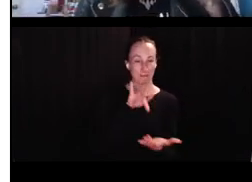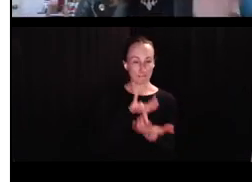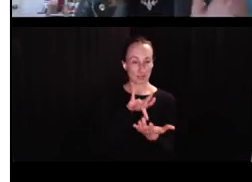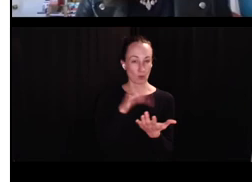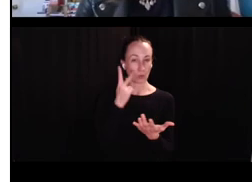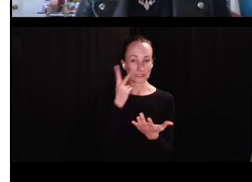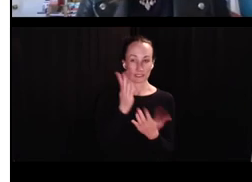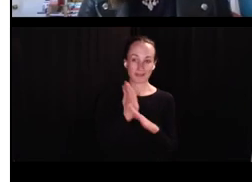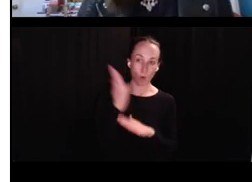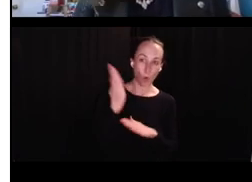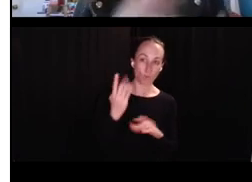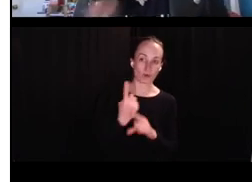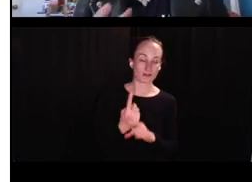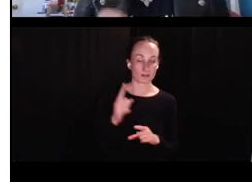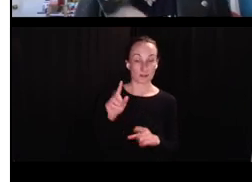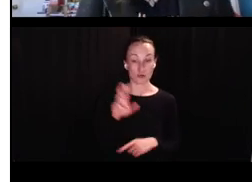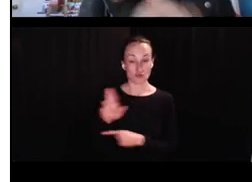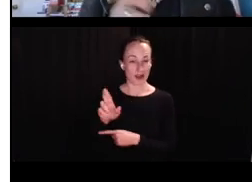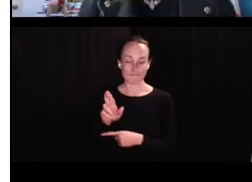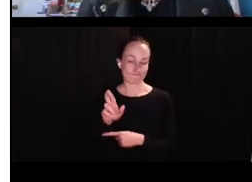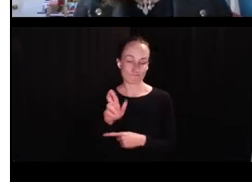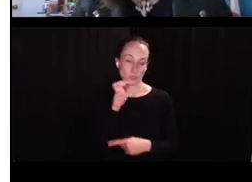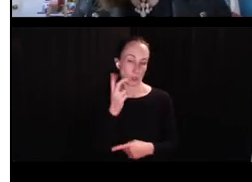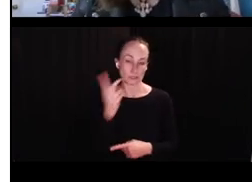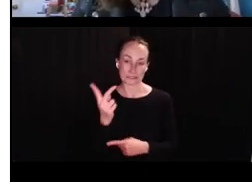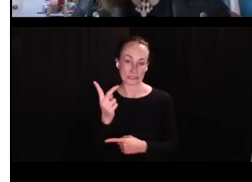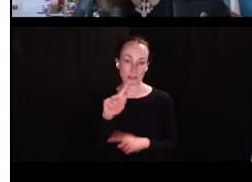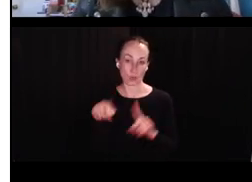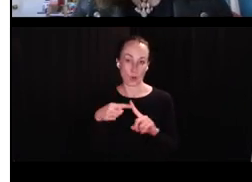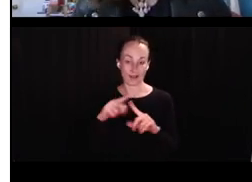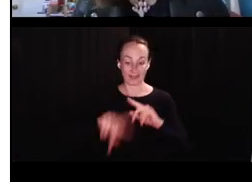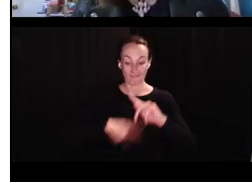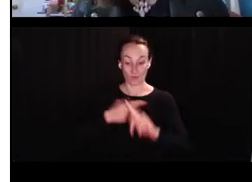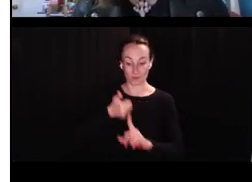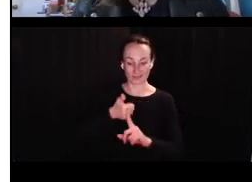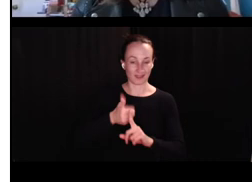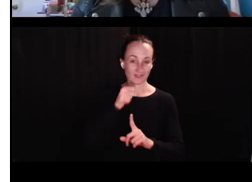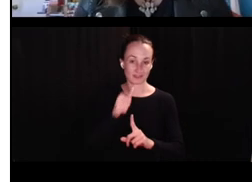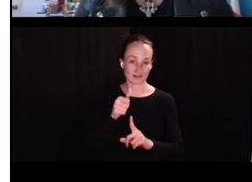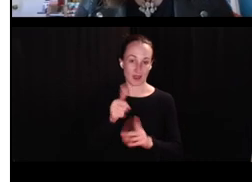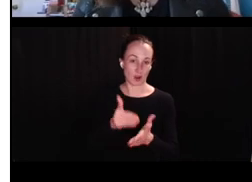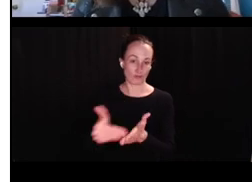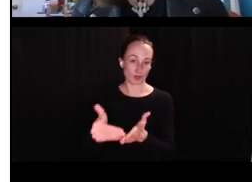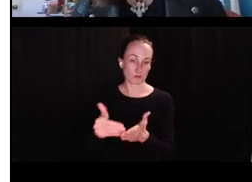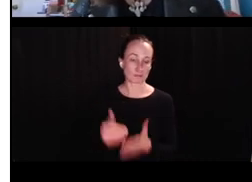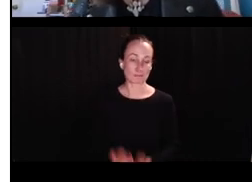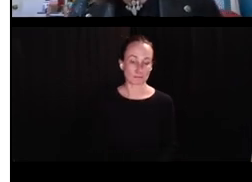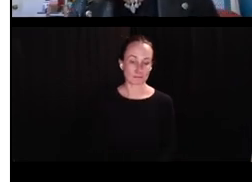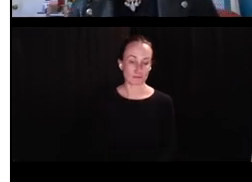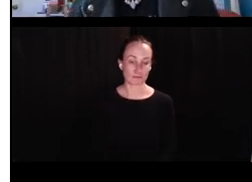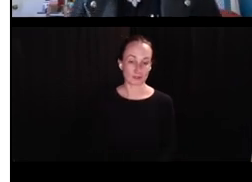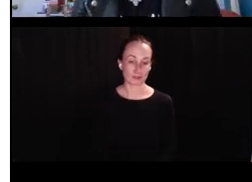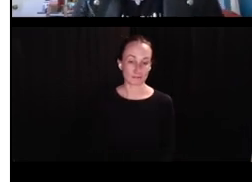Um, and in the middle, you know, that that's where we see over-regulization. We don't really see it on the right when forms are very frequent.